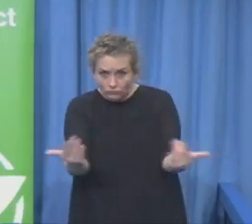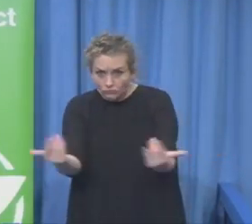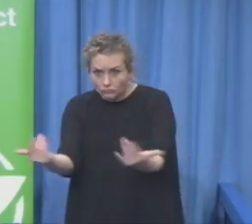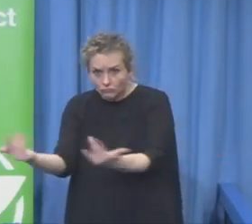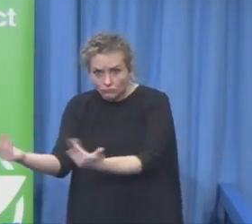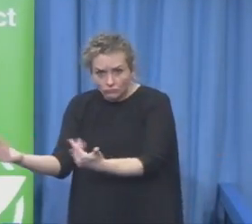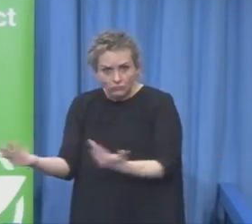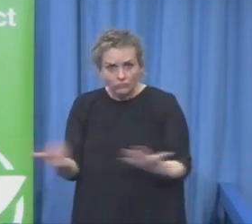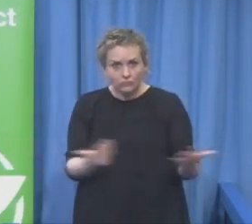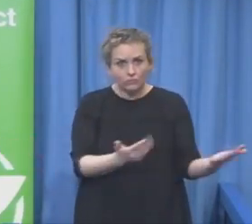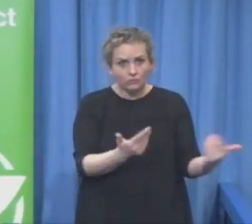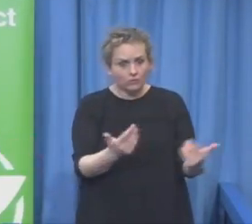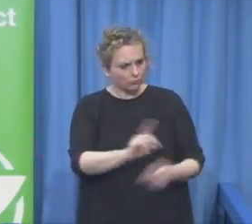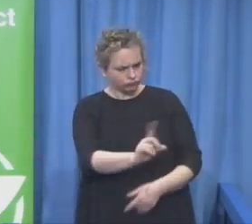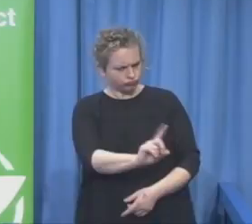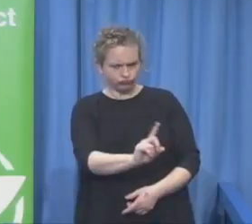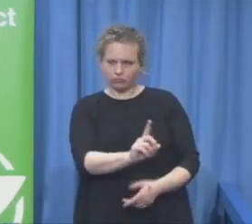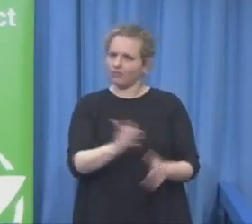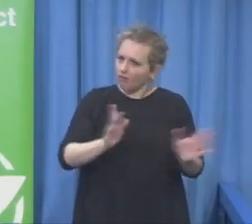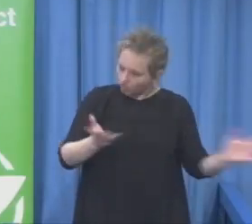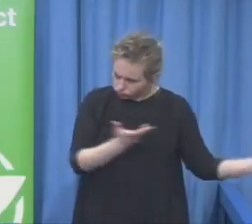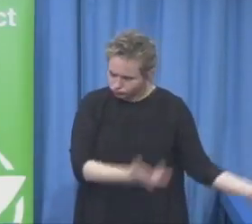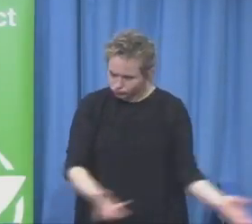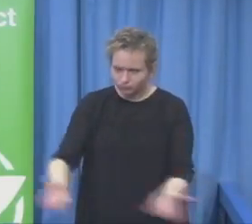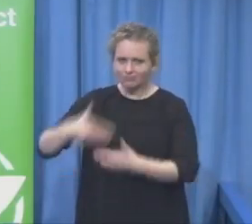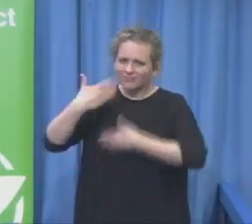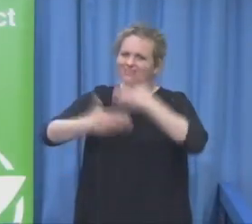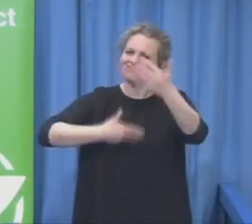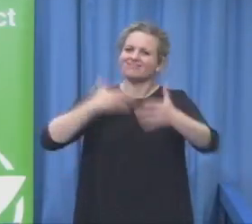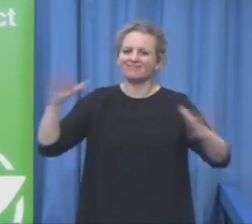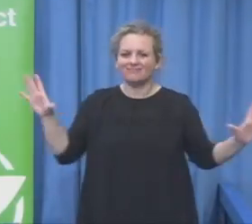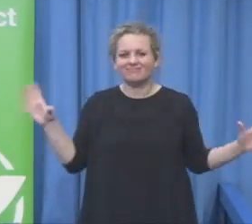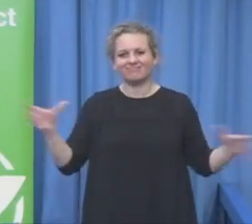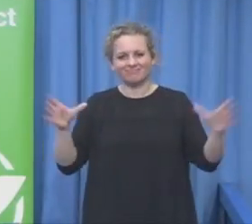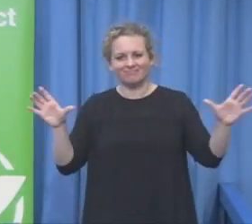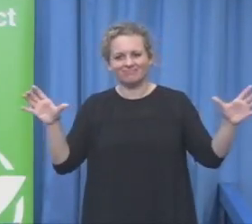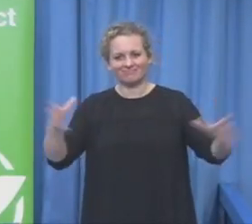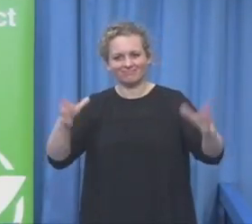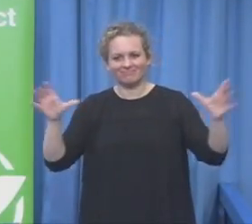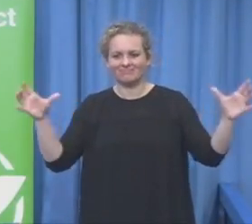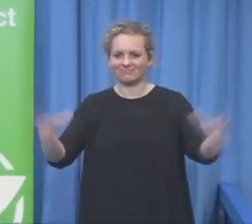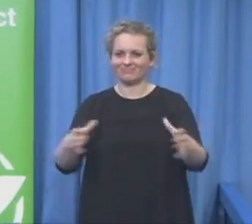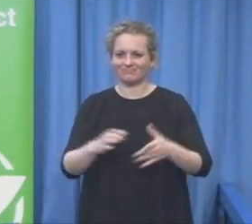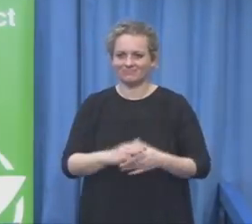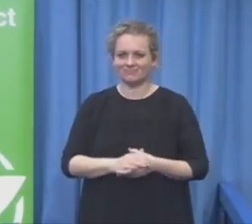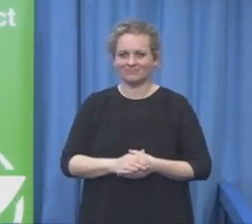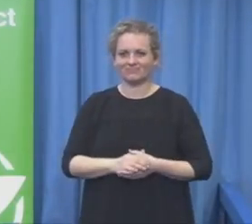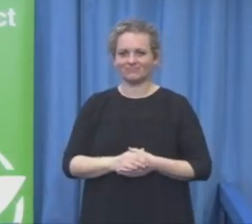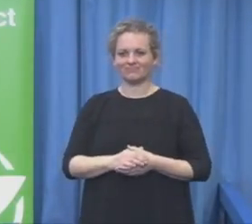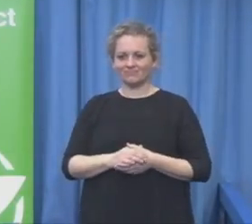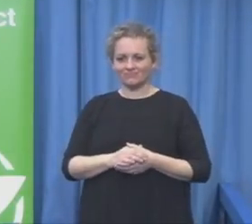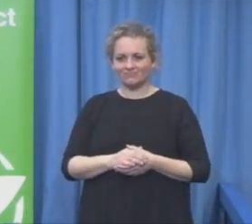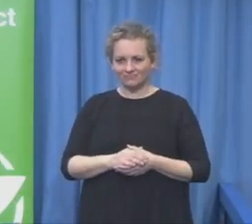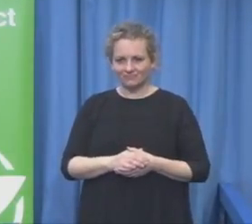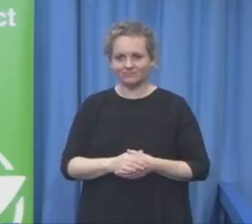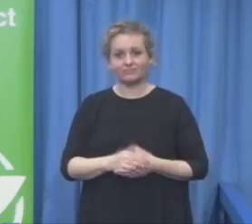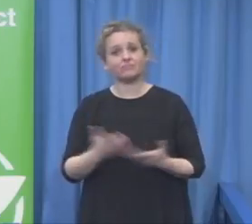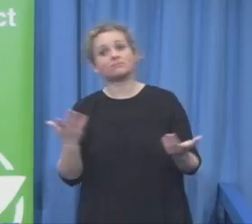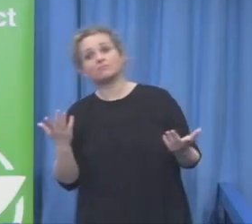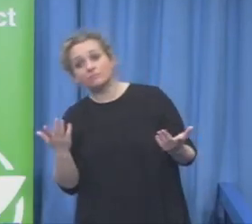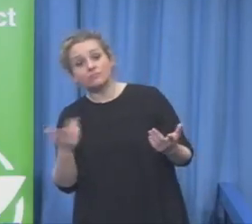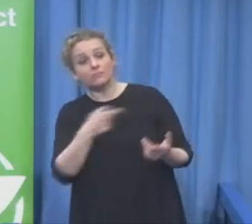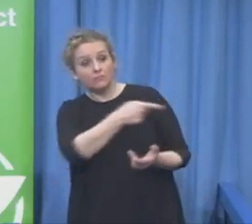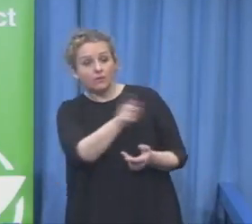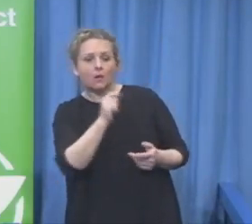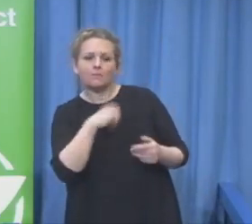we have had opportunities, whether we're disabled or not in this room, to have had our ambitions fulfilled. Great,